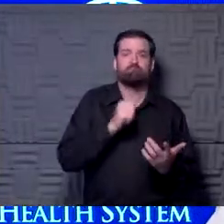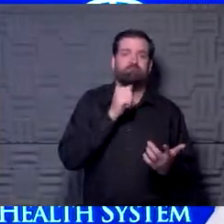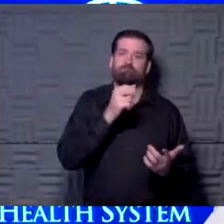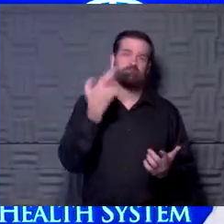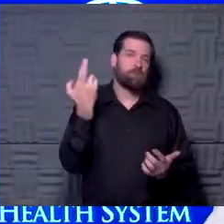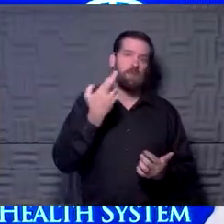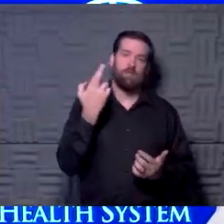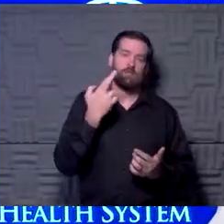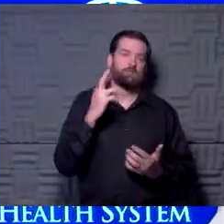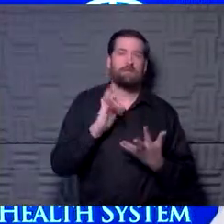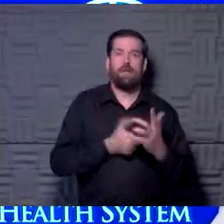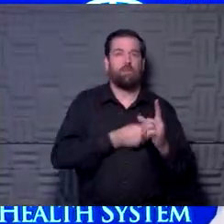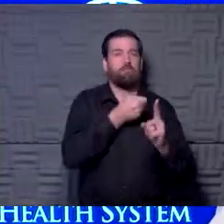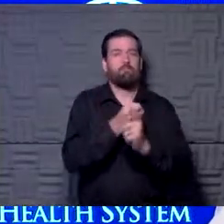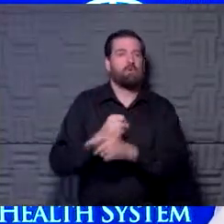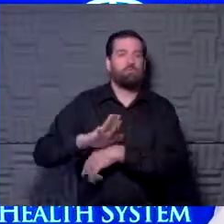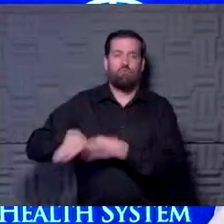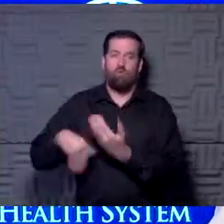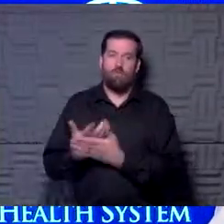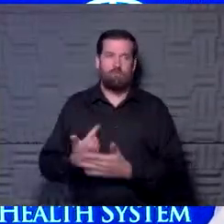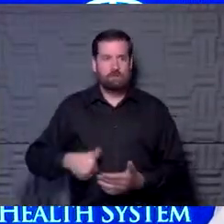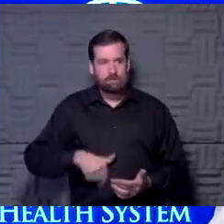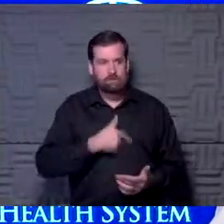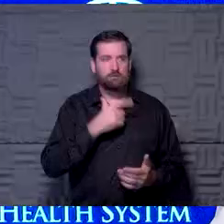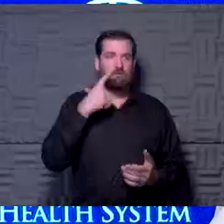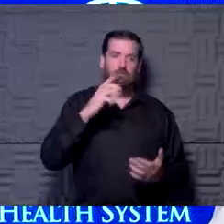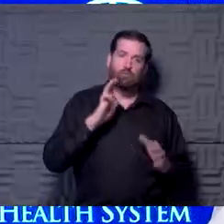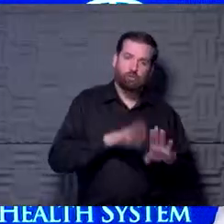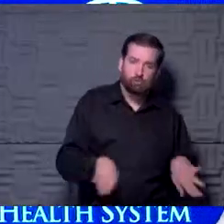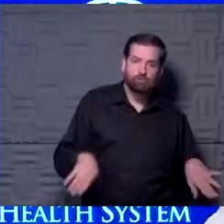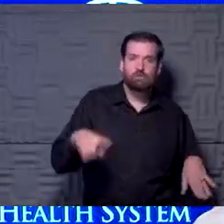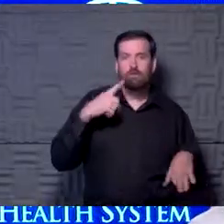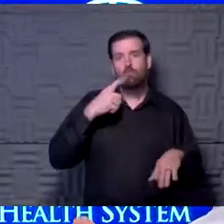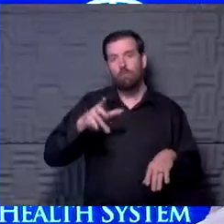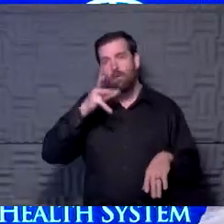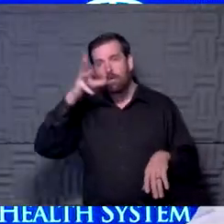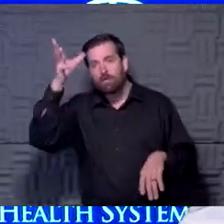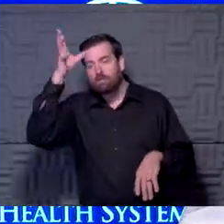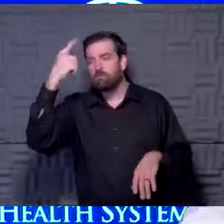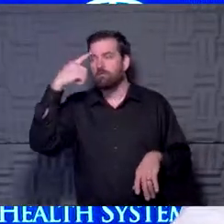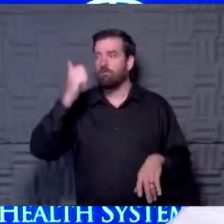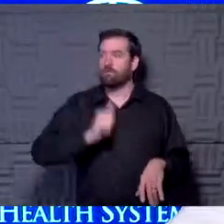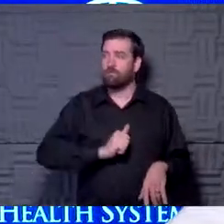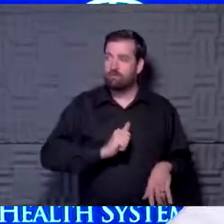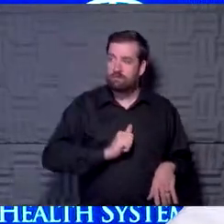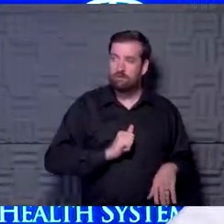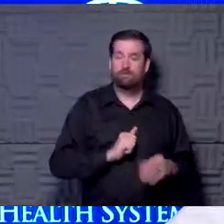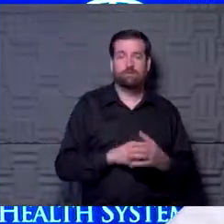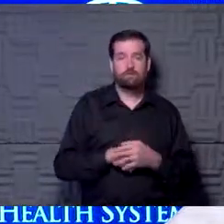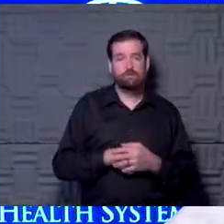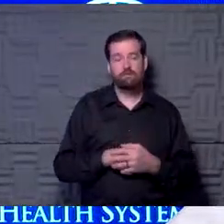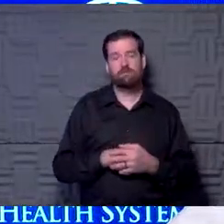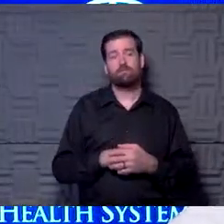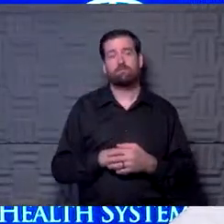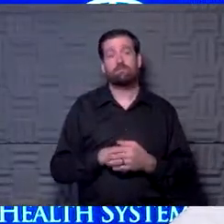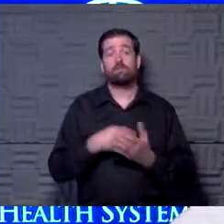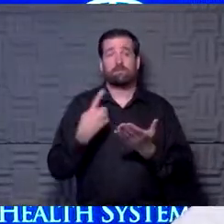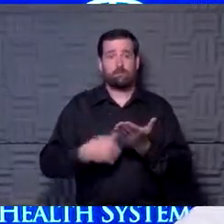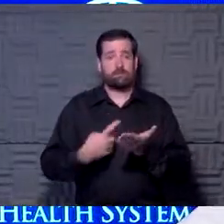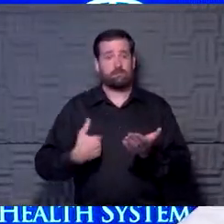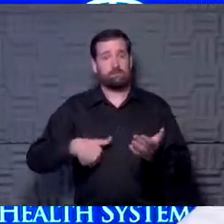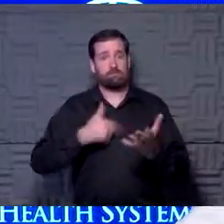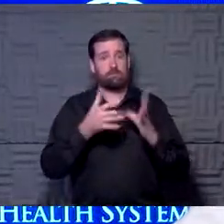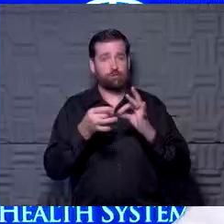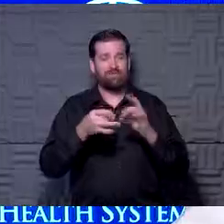implications for all of us. It has implications for our children, for our parents, for ourselves. Sometimes, as we've said,